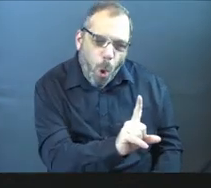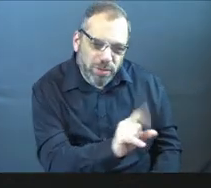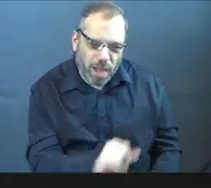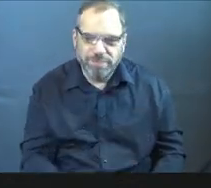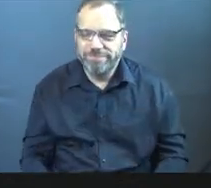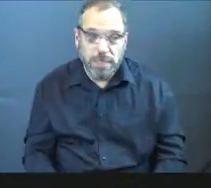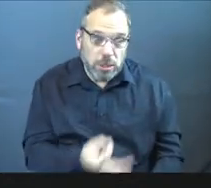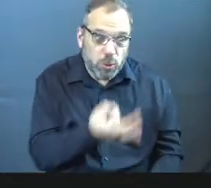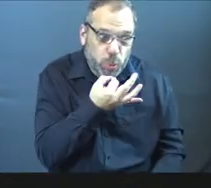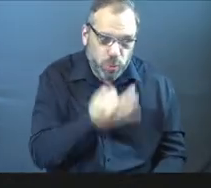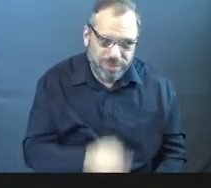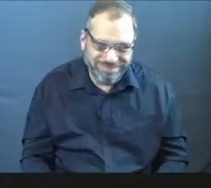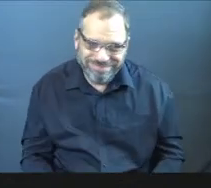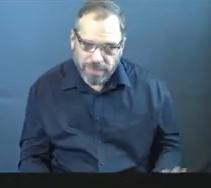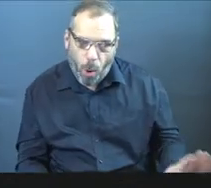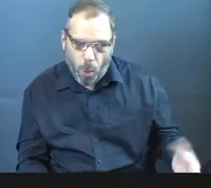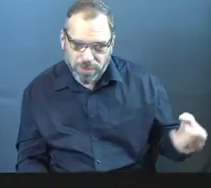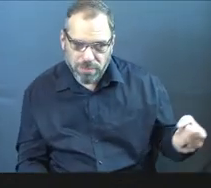Soon.